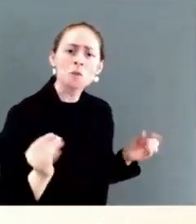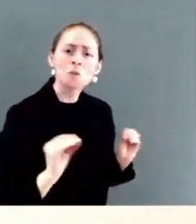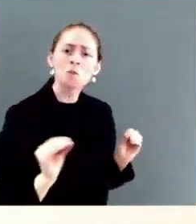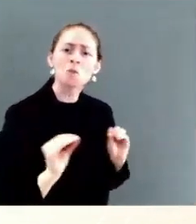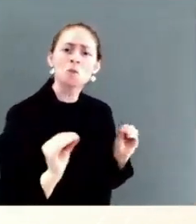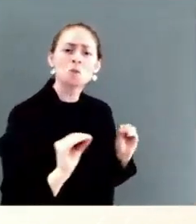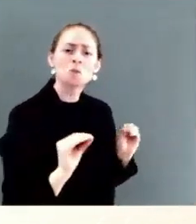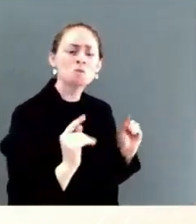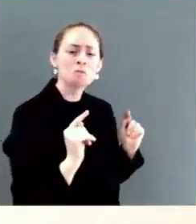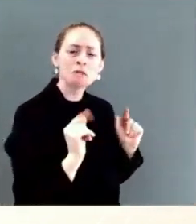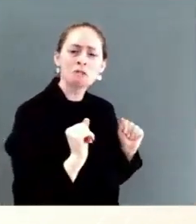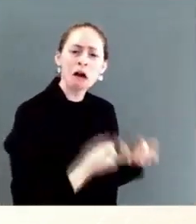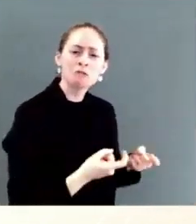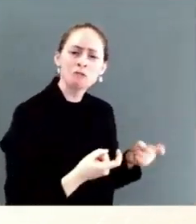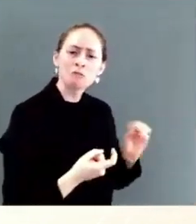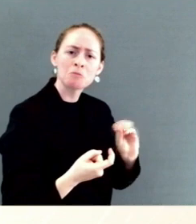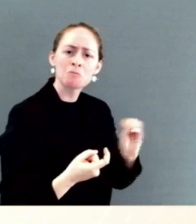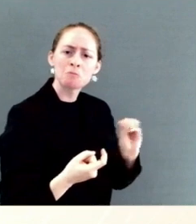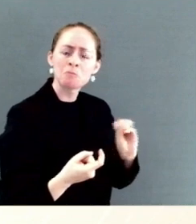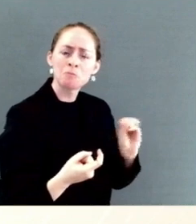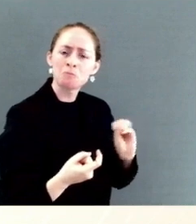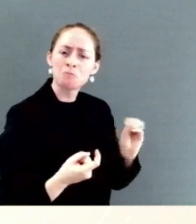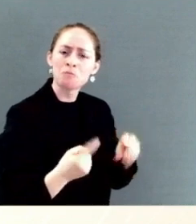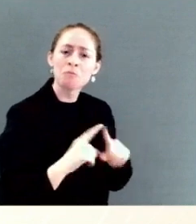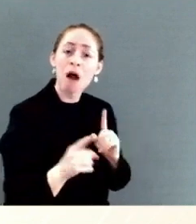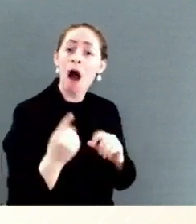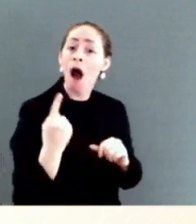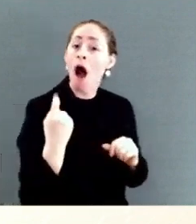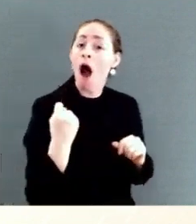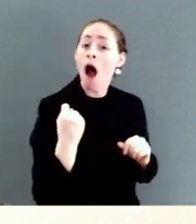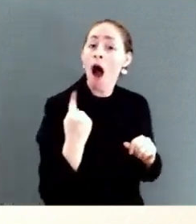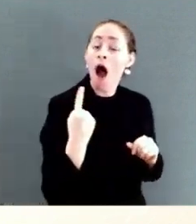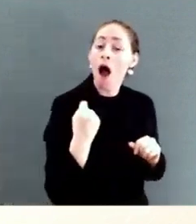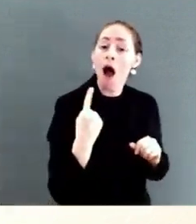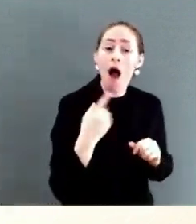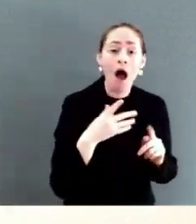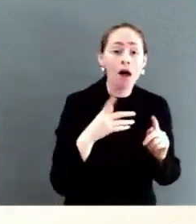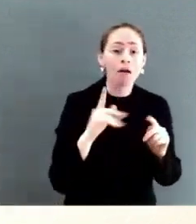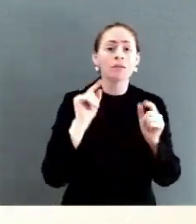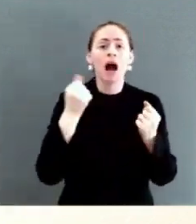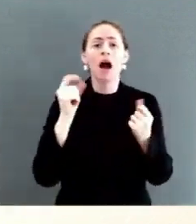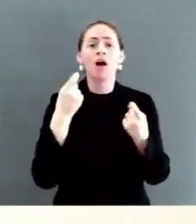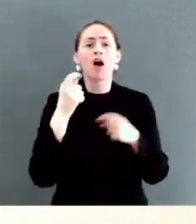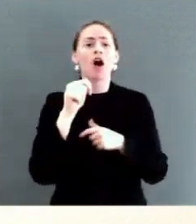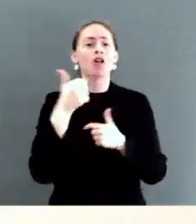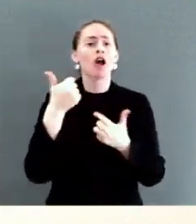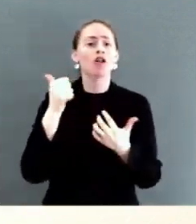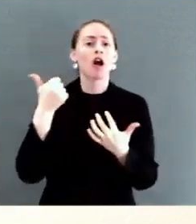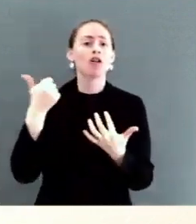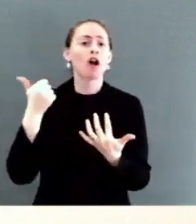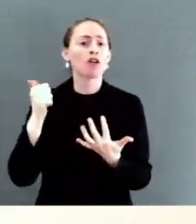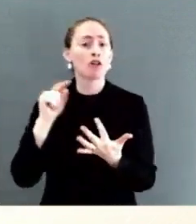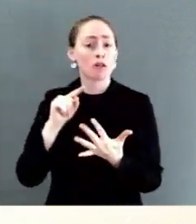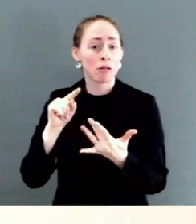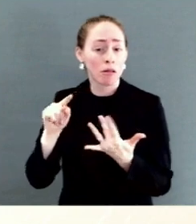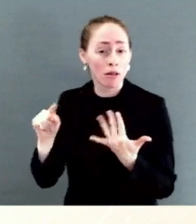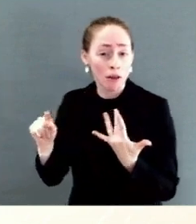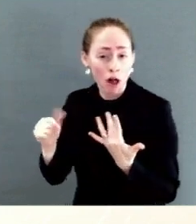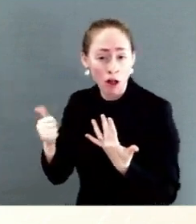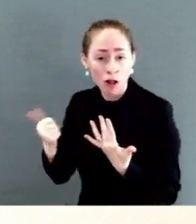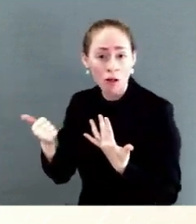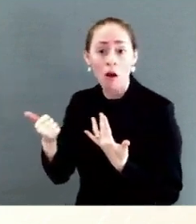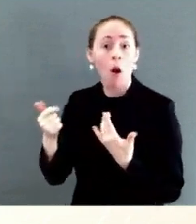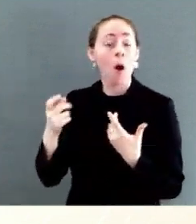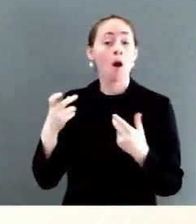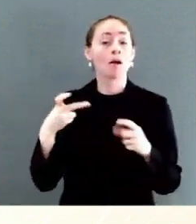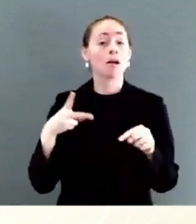he's not raising taxes on anyone making less than $400,000 a year. There are ongoing negotiations, as you know, about the SALT deduction. Not